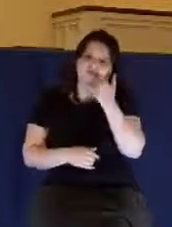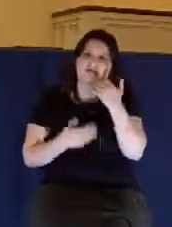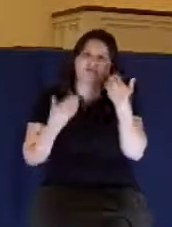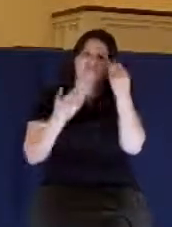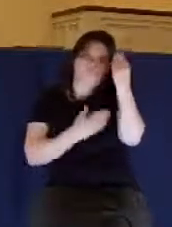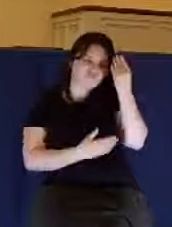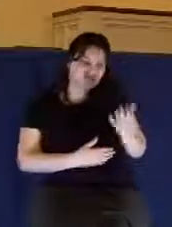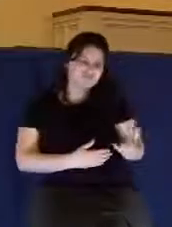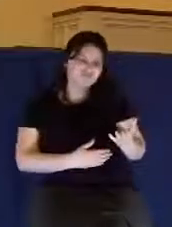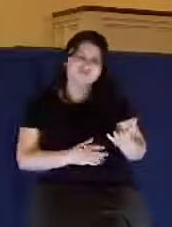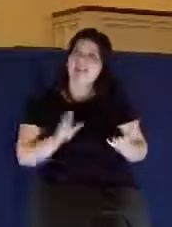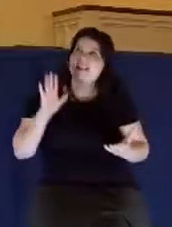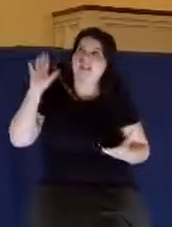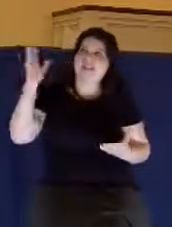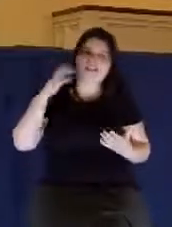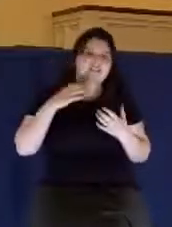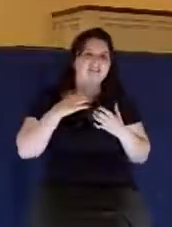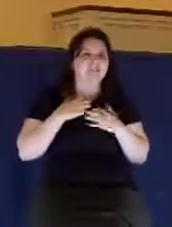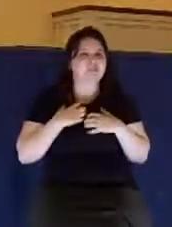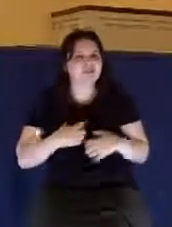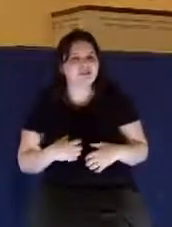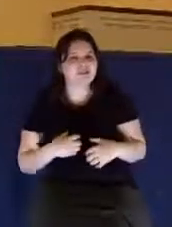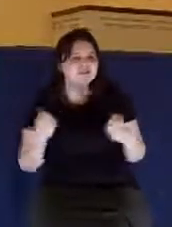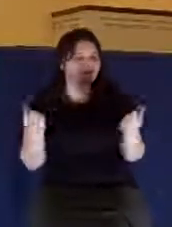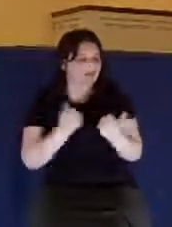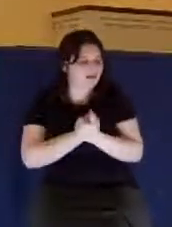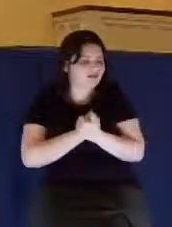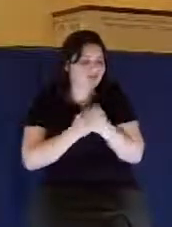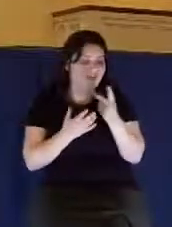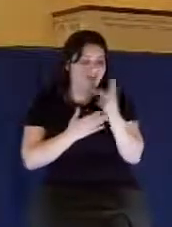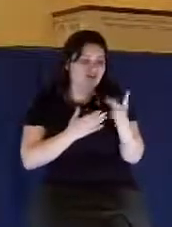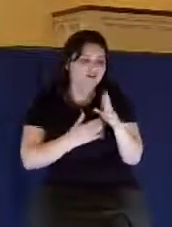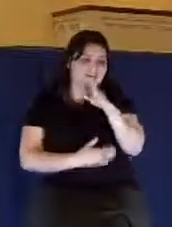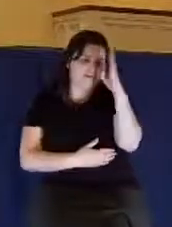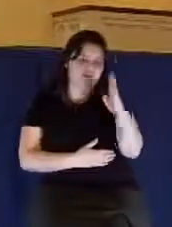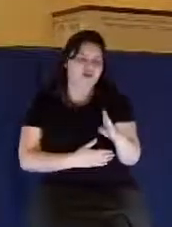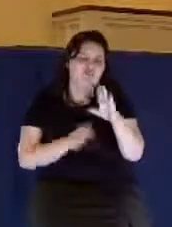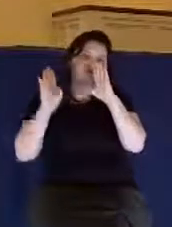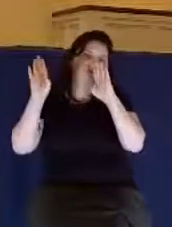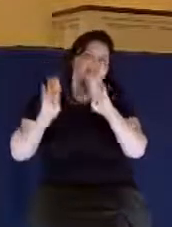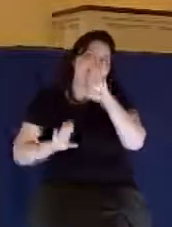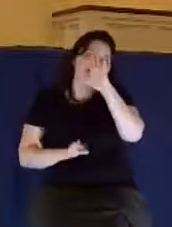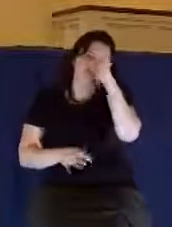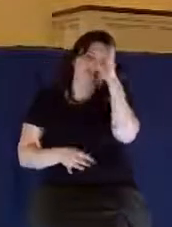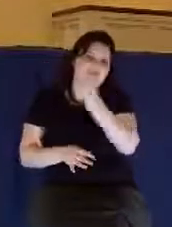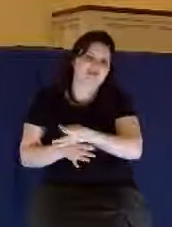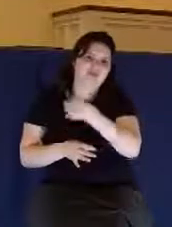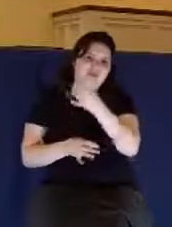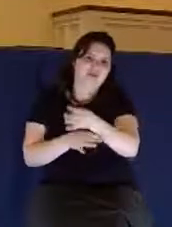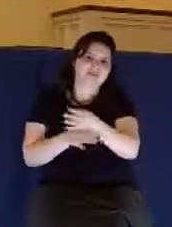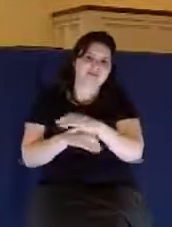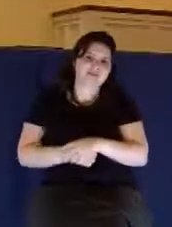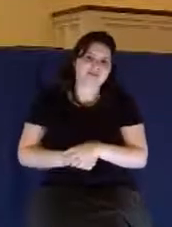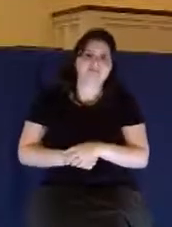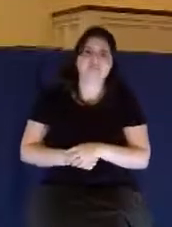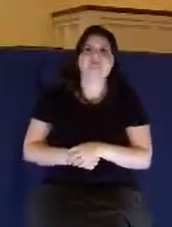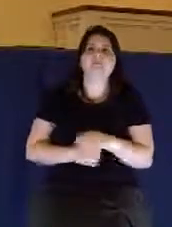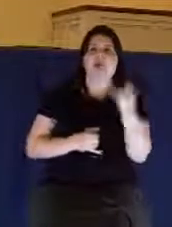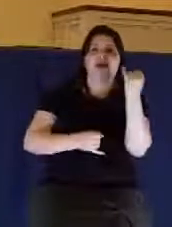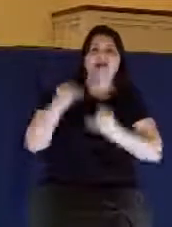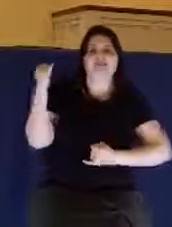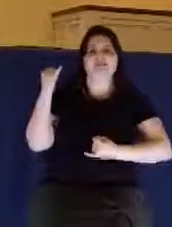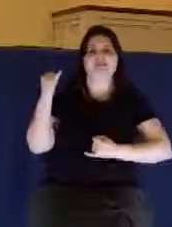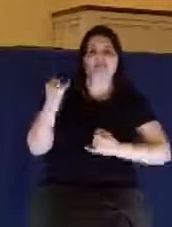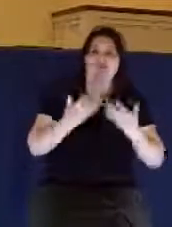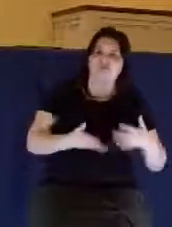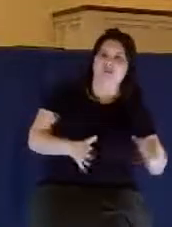compassions fail not. Great is God's faithfulness, just like the song says. Let me give you the last thing and